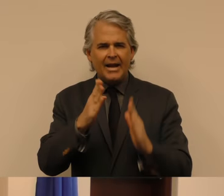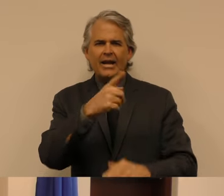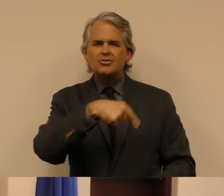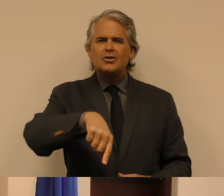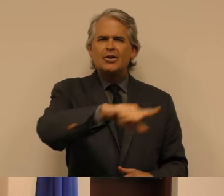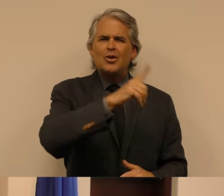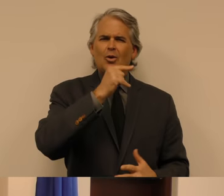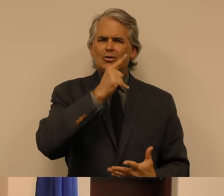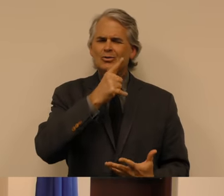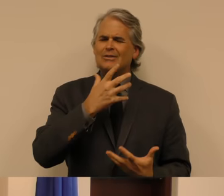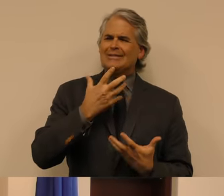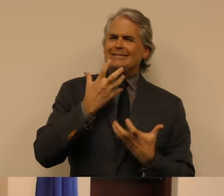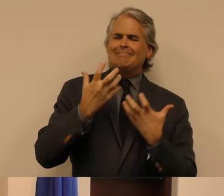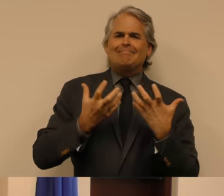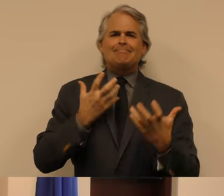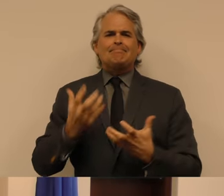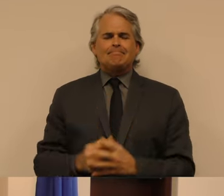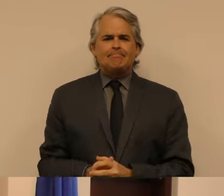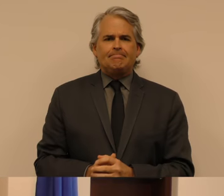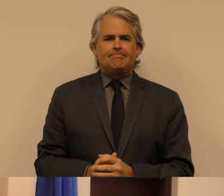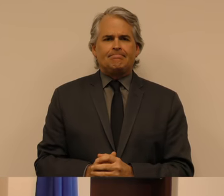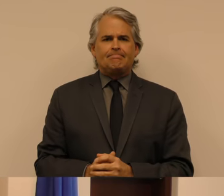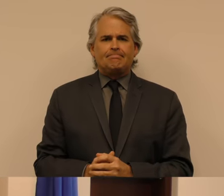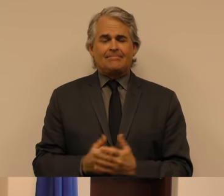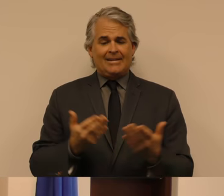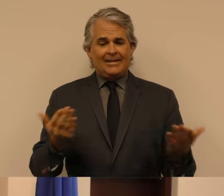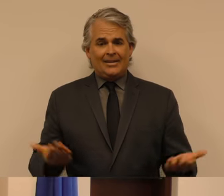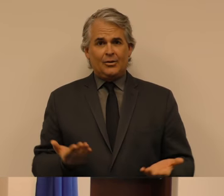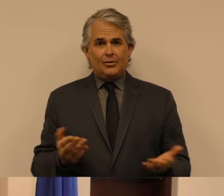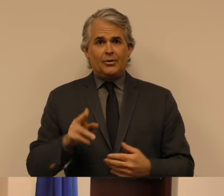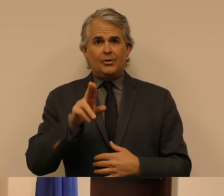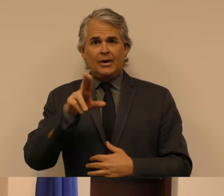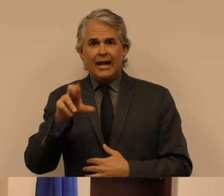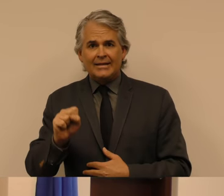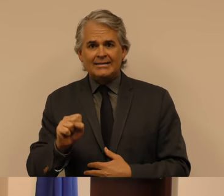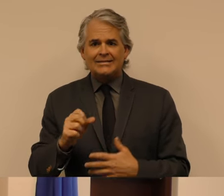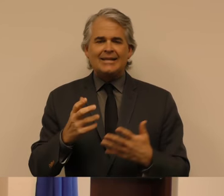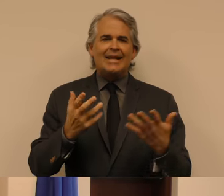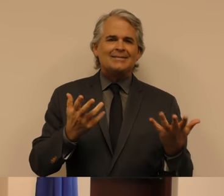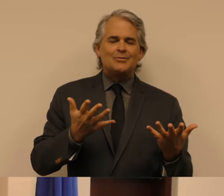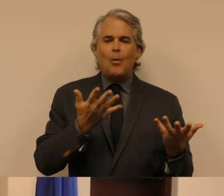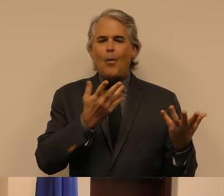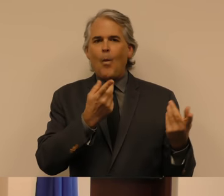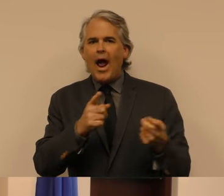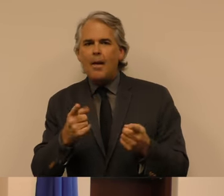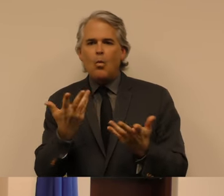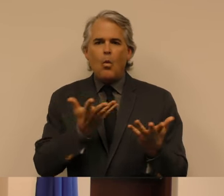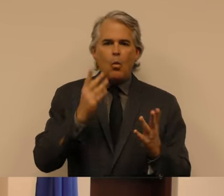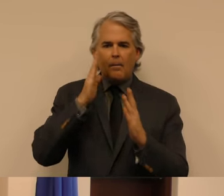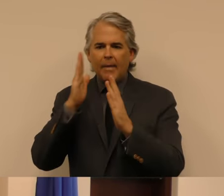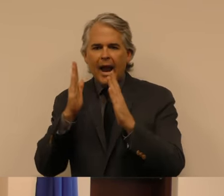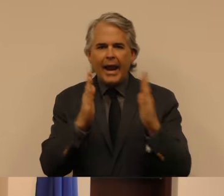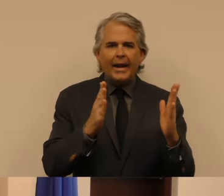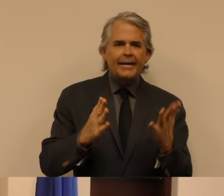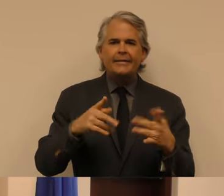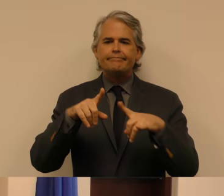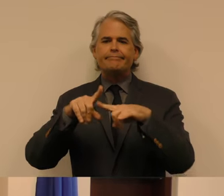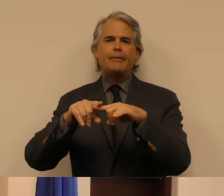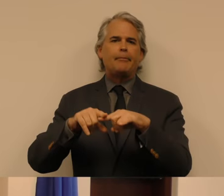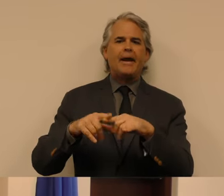attention span for these issues is fleeting and ebbs and flows with the news cycle. But for communities of color,